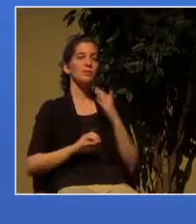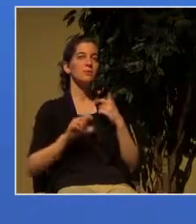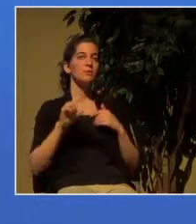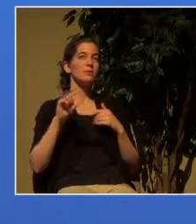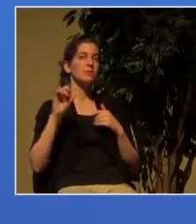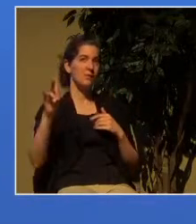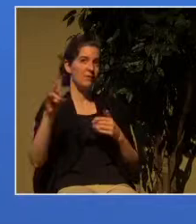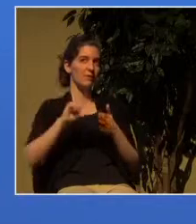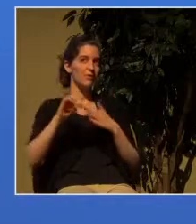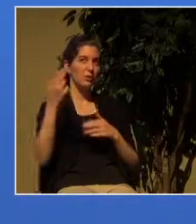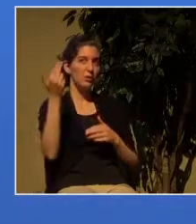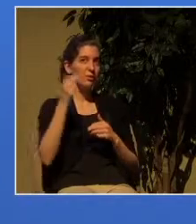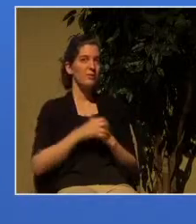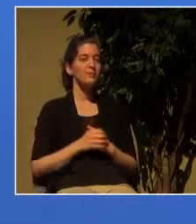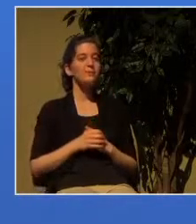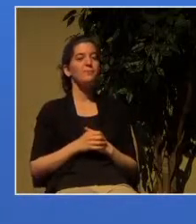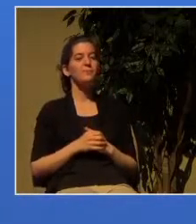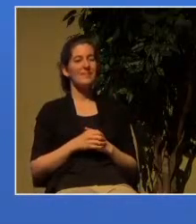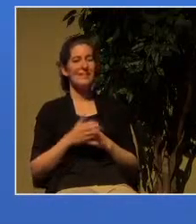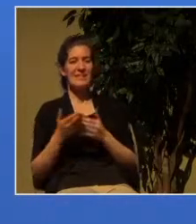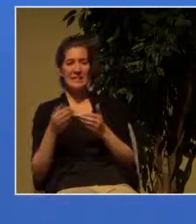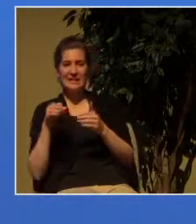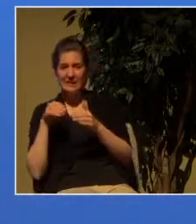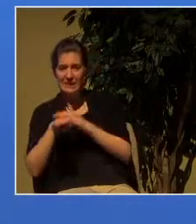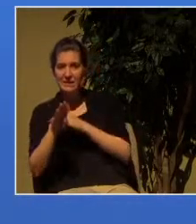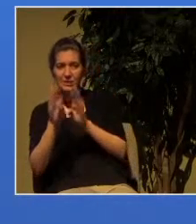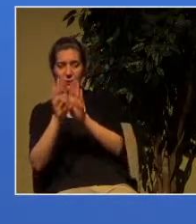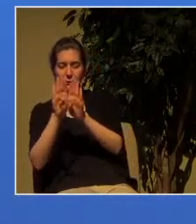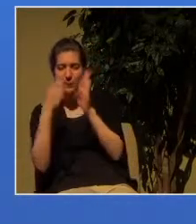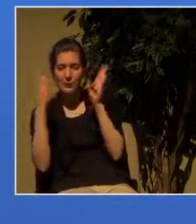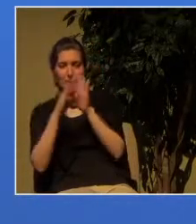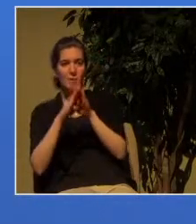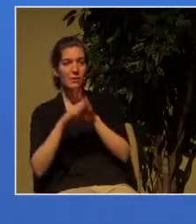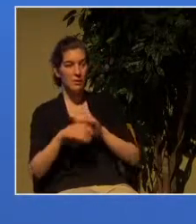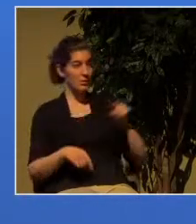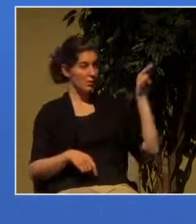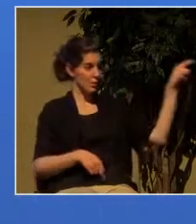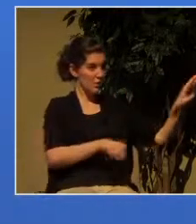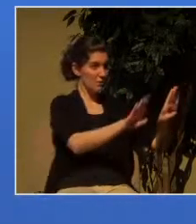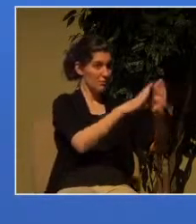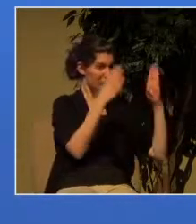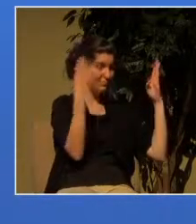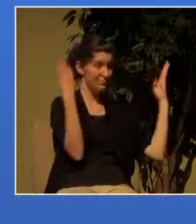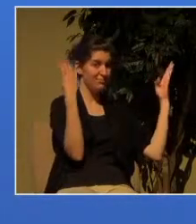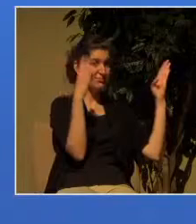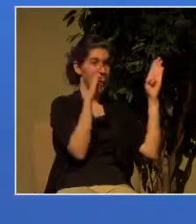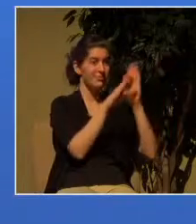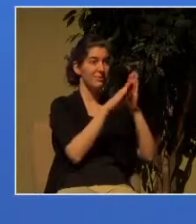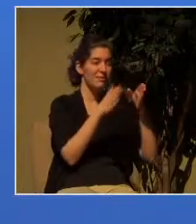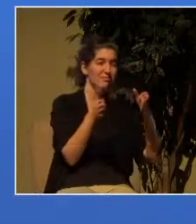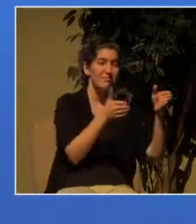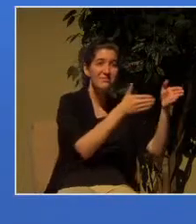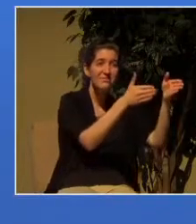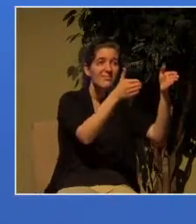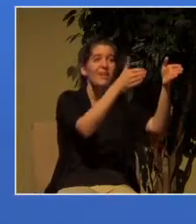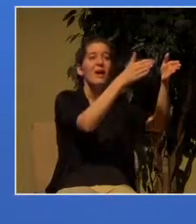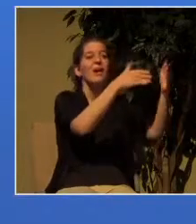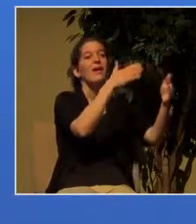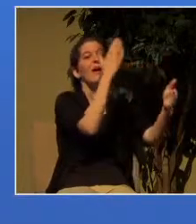enter through the narrow gate for wide is the gate and broad is the road that leads to destruction